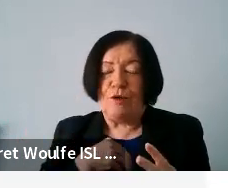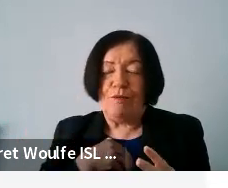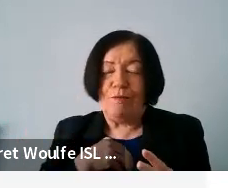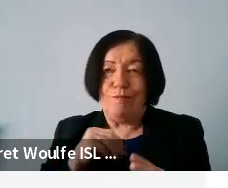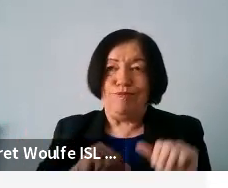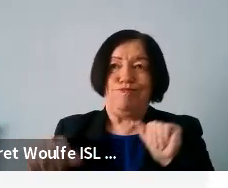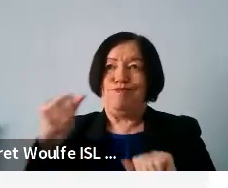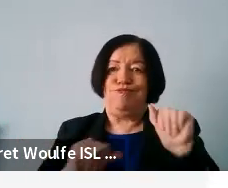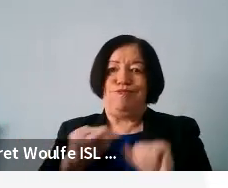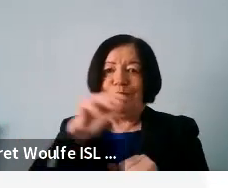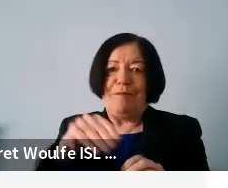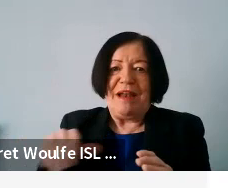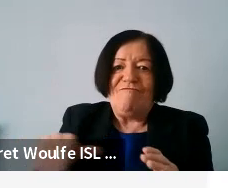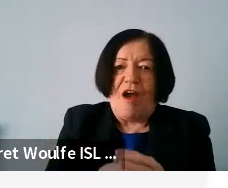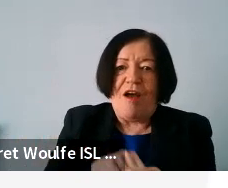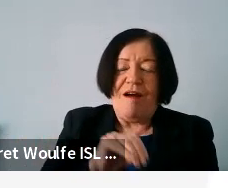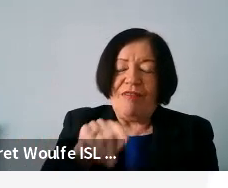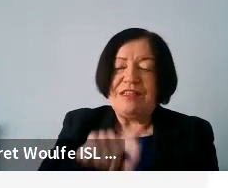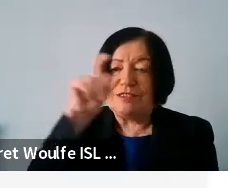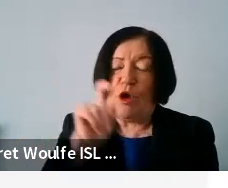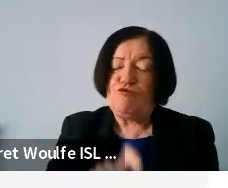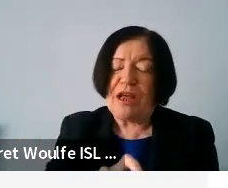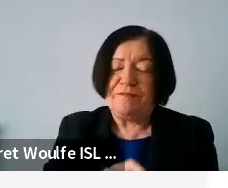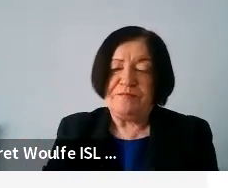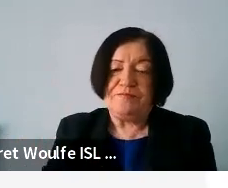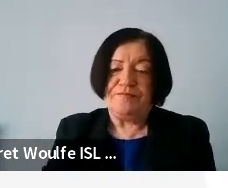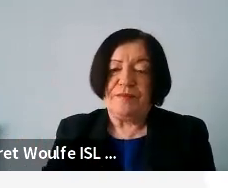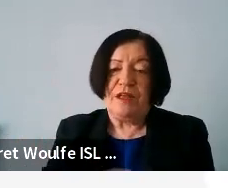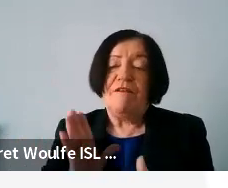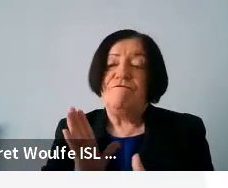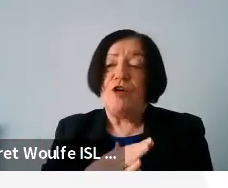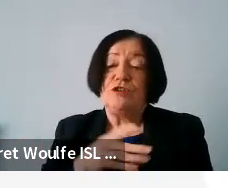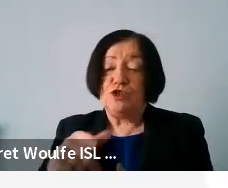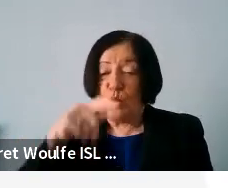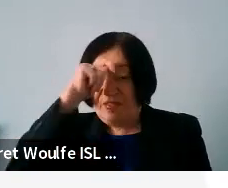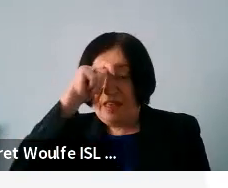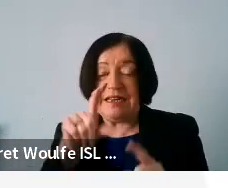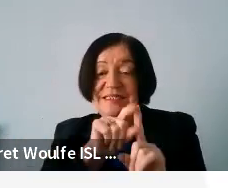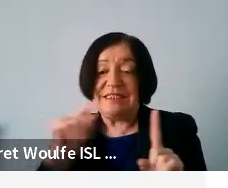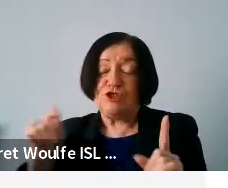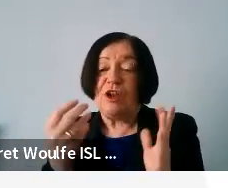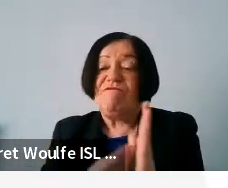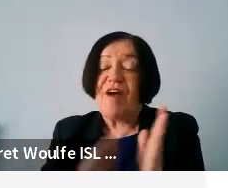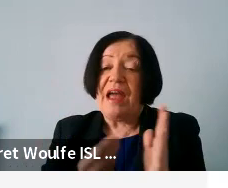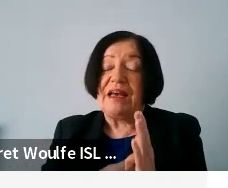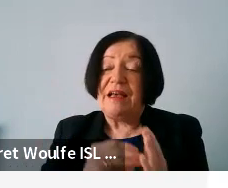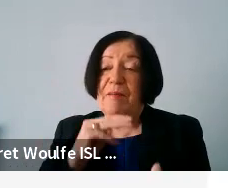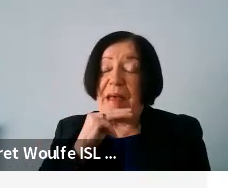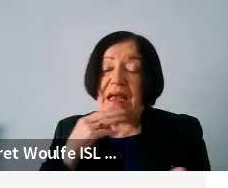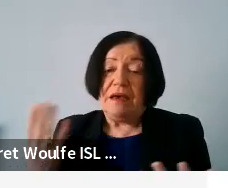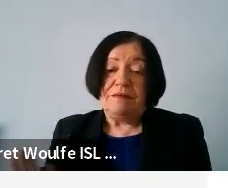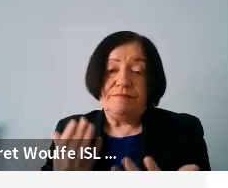the participants in on this topic. So first of all, do you think digital finance, so meaning,